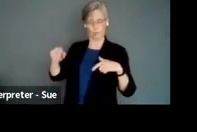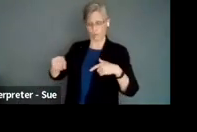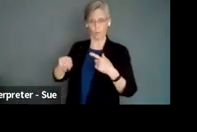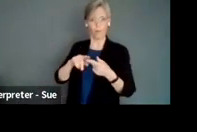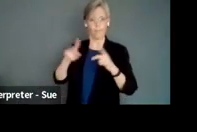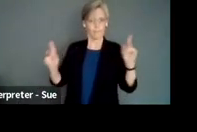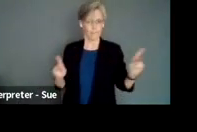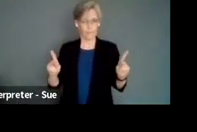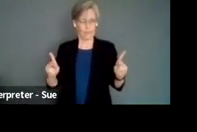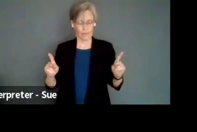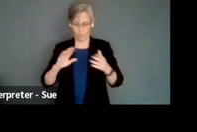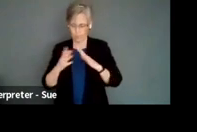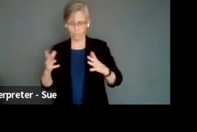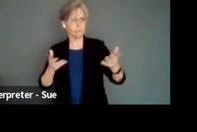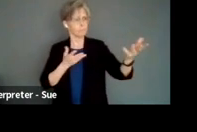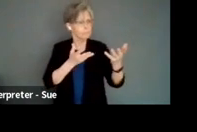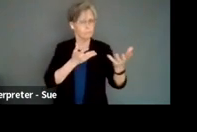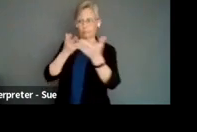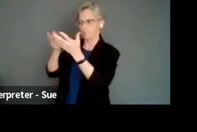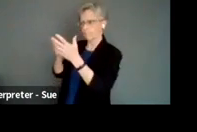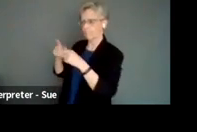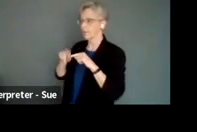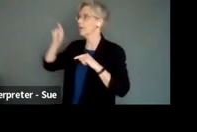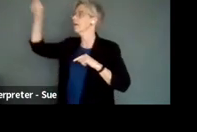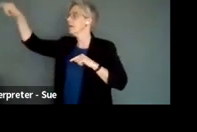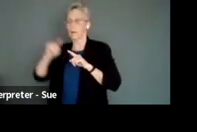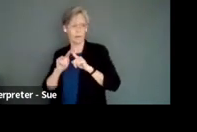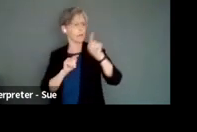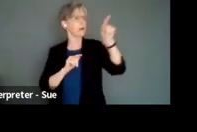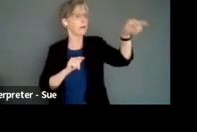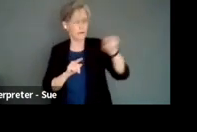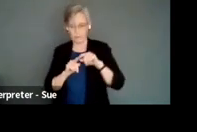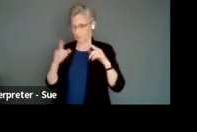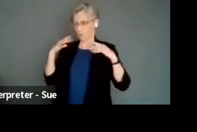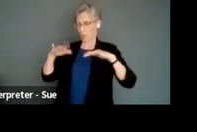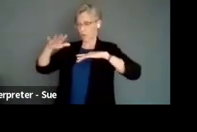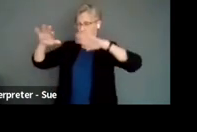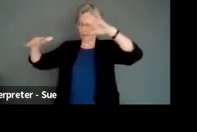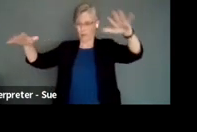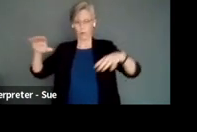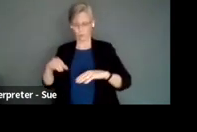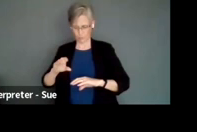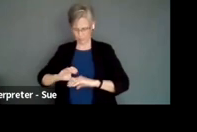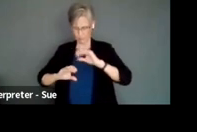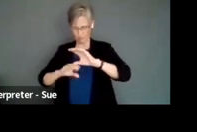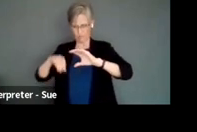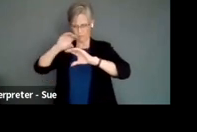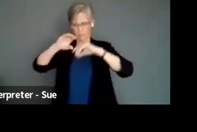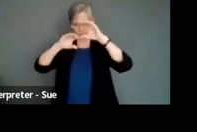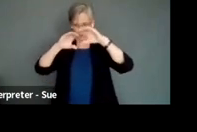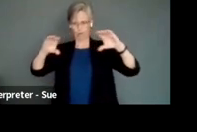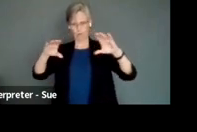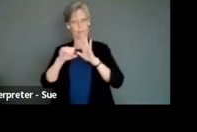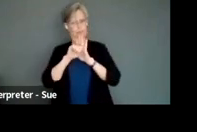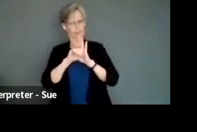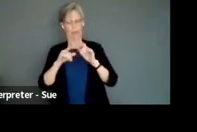in their own communities and other communities across vast terrains of, of snow and landscape. That's how we it's so it's a symbolic